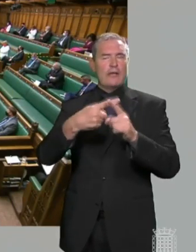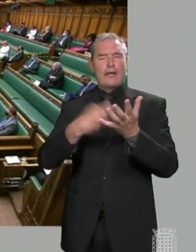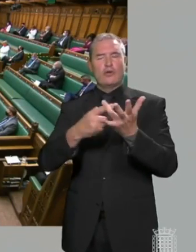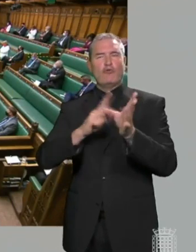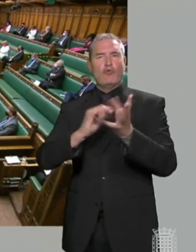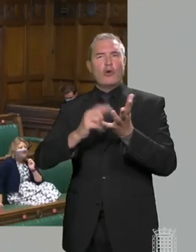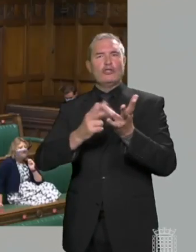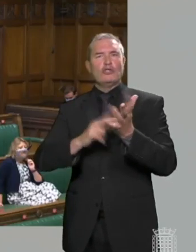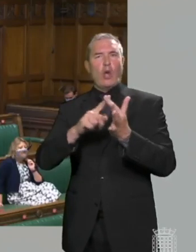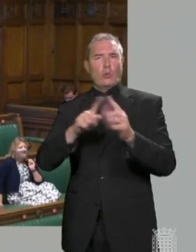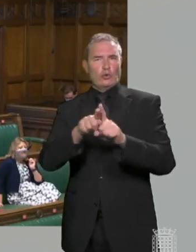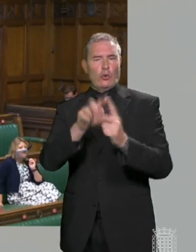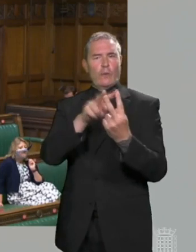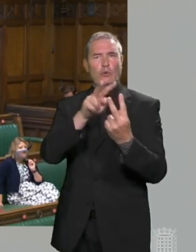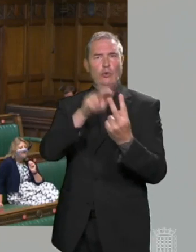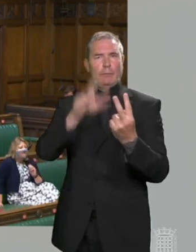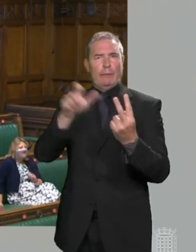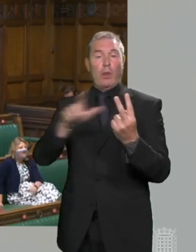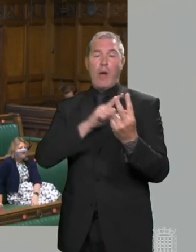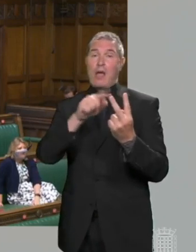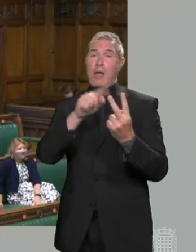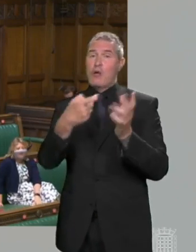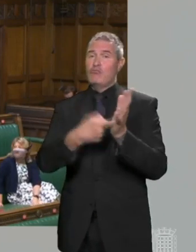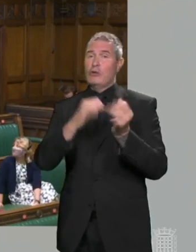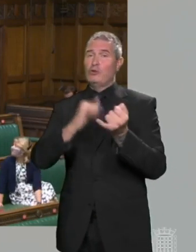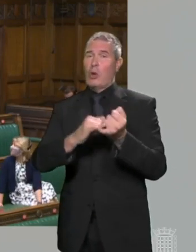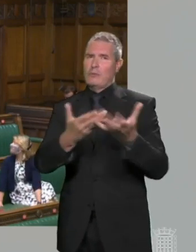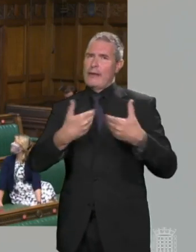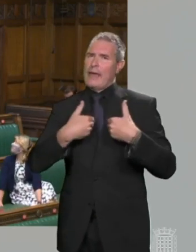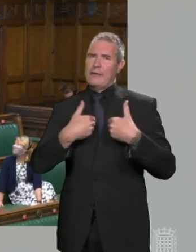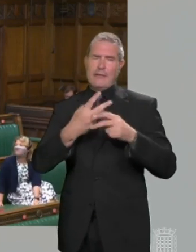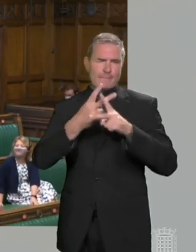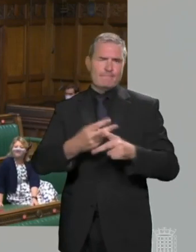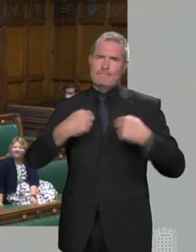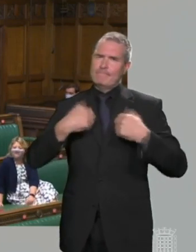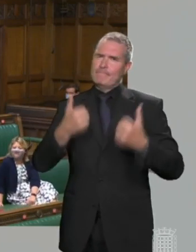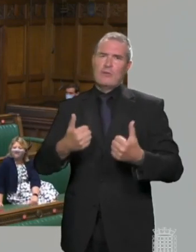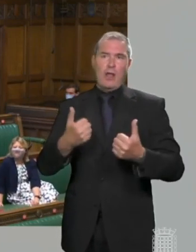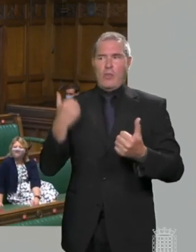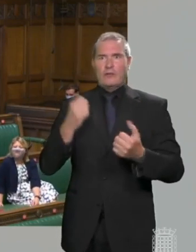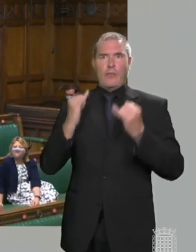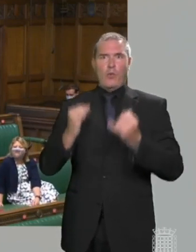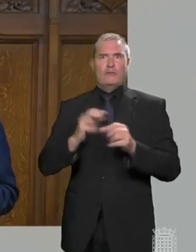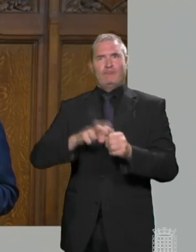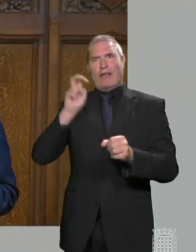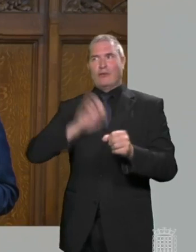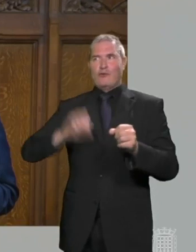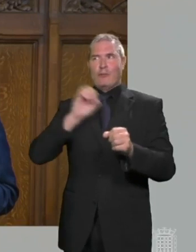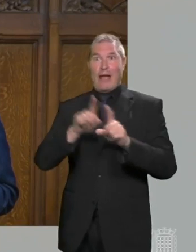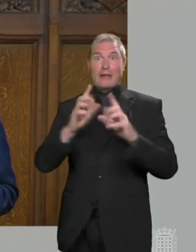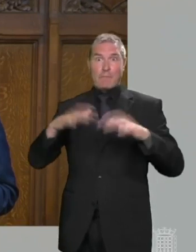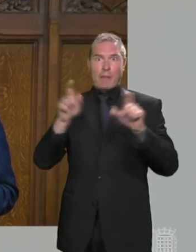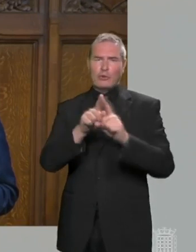comments on Sir Roy Stone. Sir Roy gave amazing service to me as Chief Whip during the worst of the Brexit years in dealing with the hung Parliament